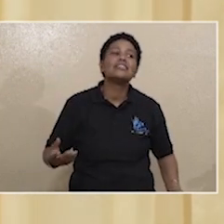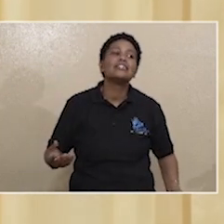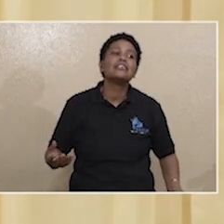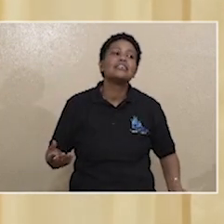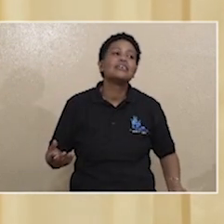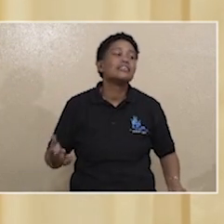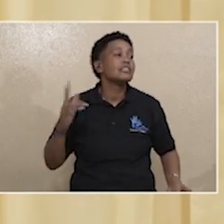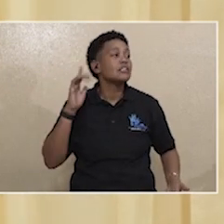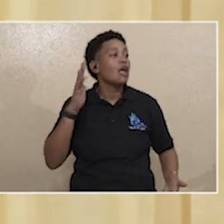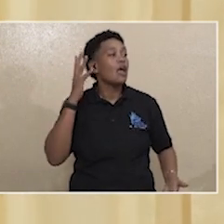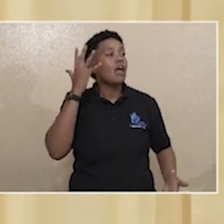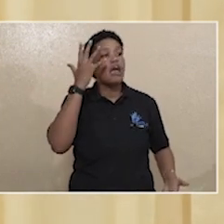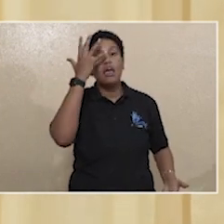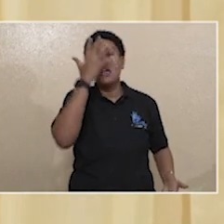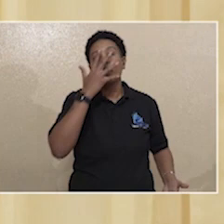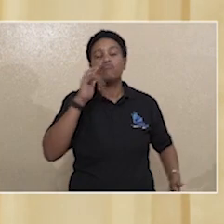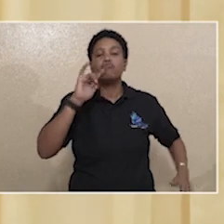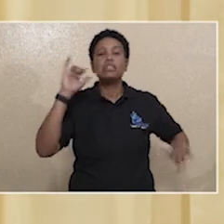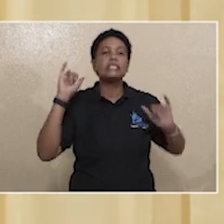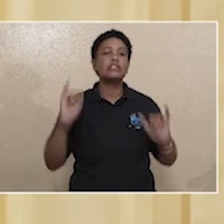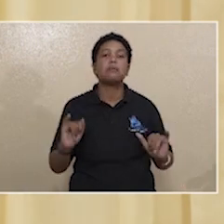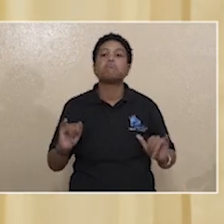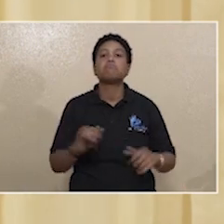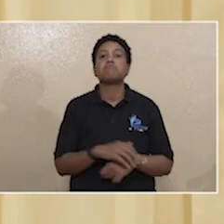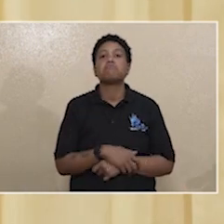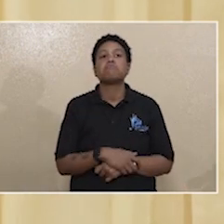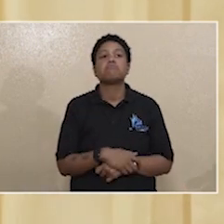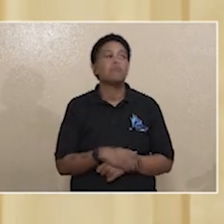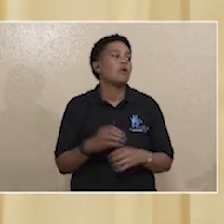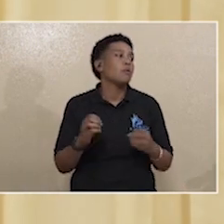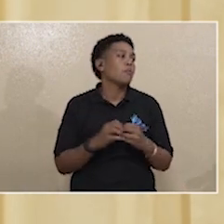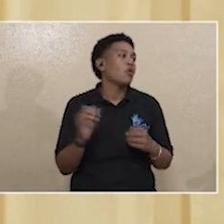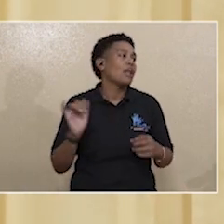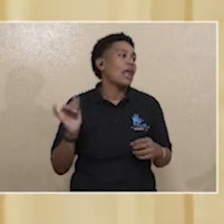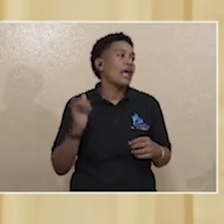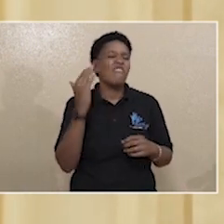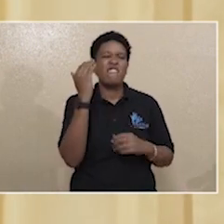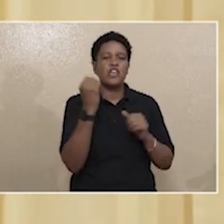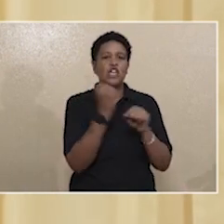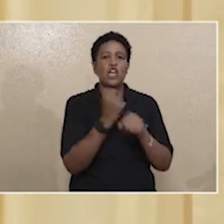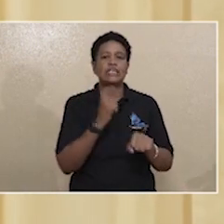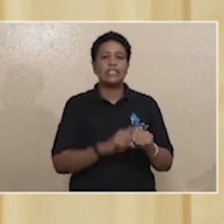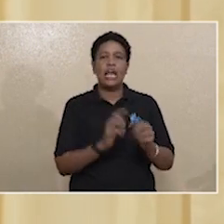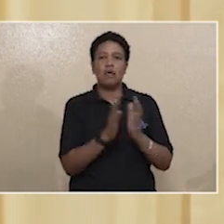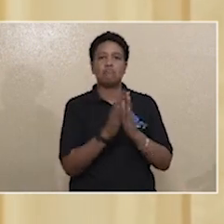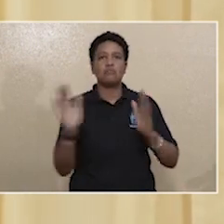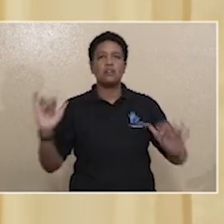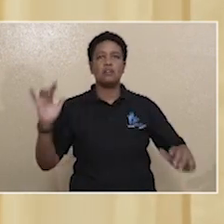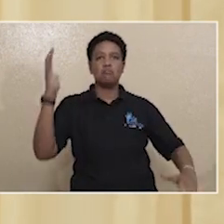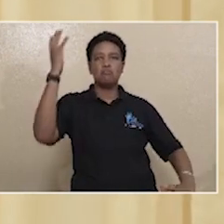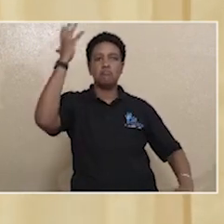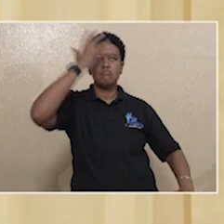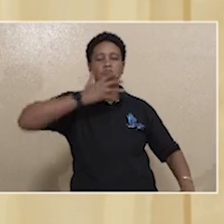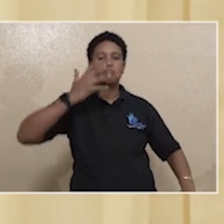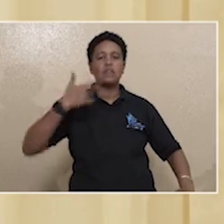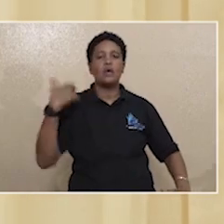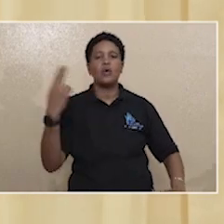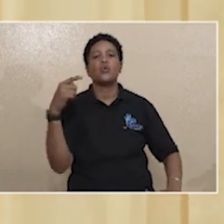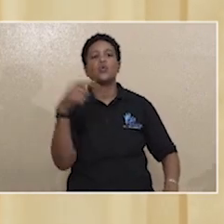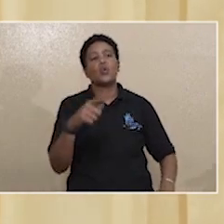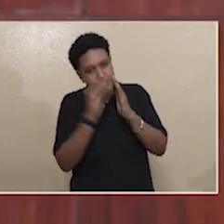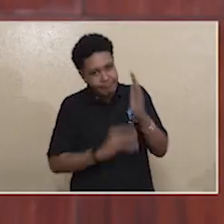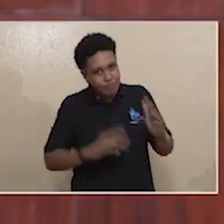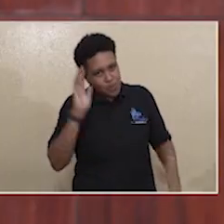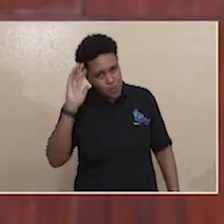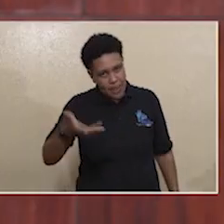their features tend not to change they have more like a 15 year period and that is why we would have used those as the